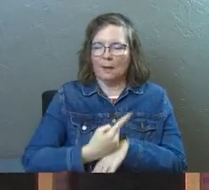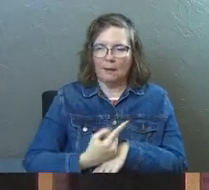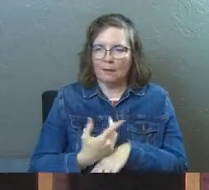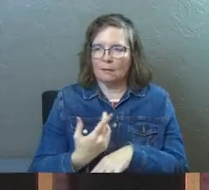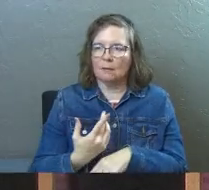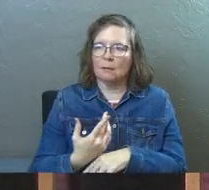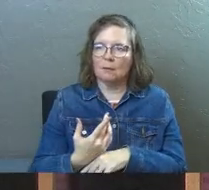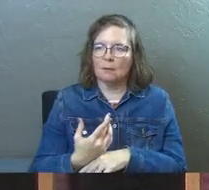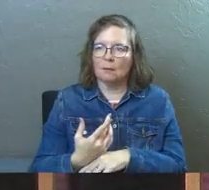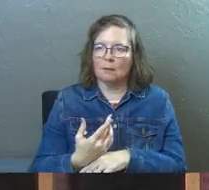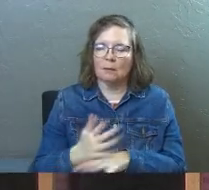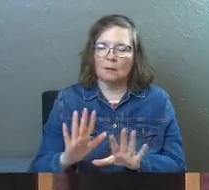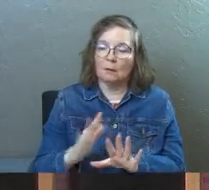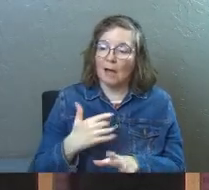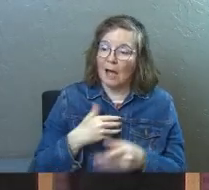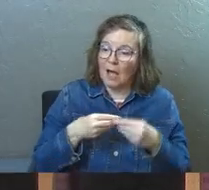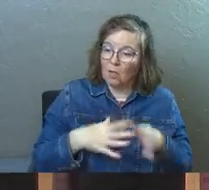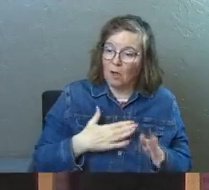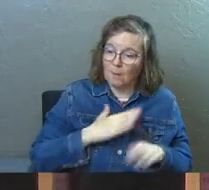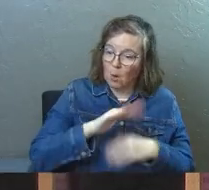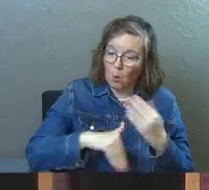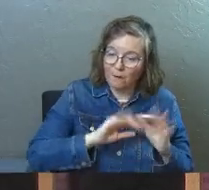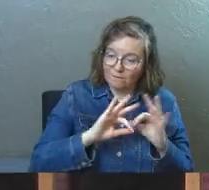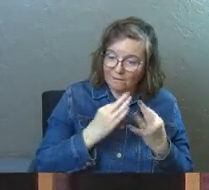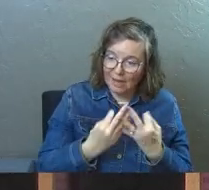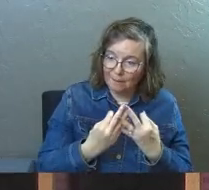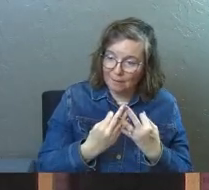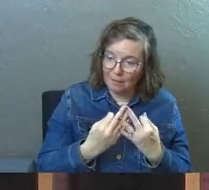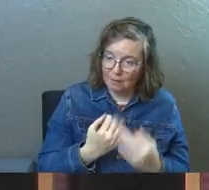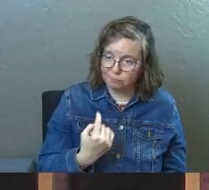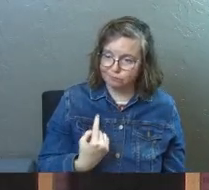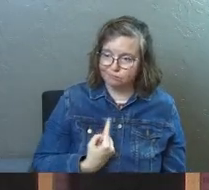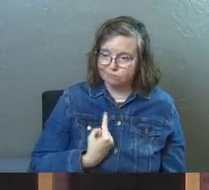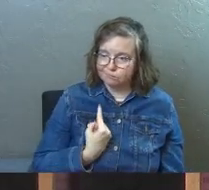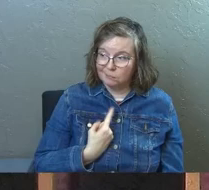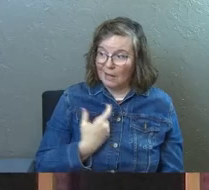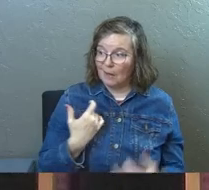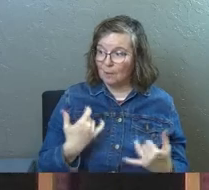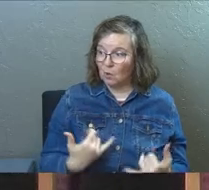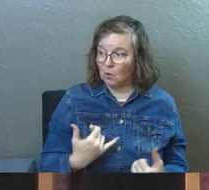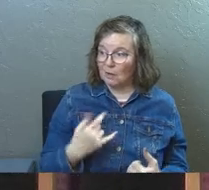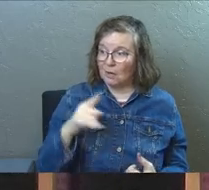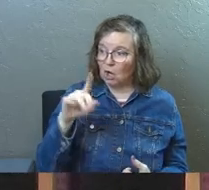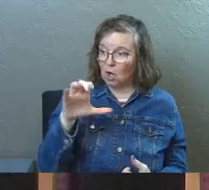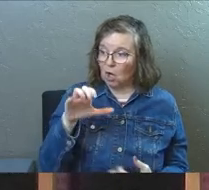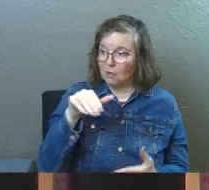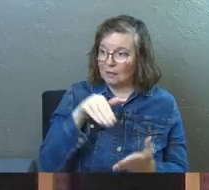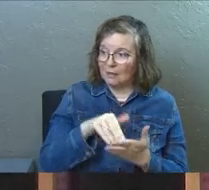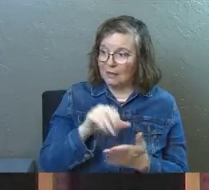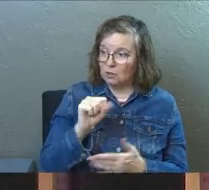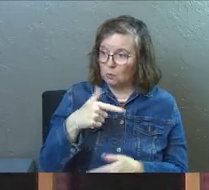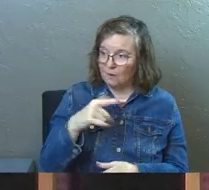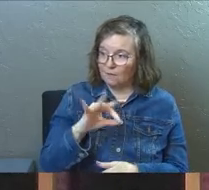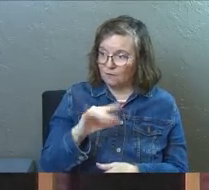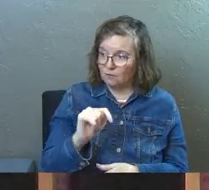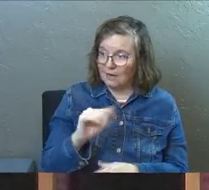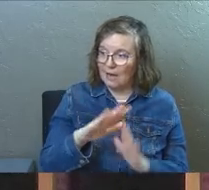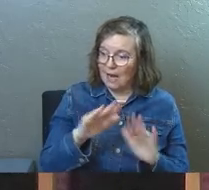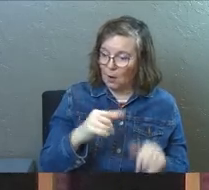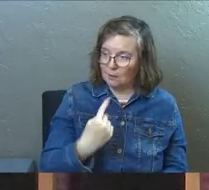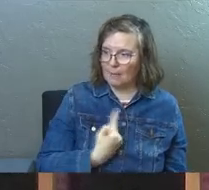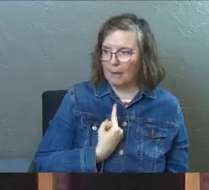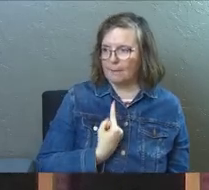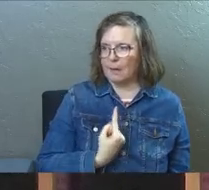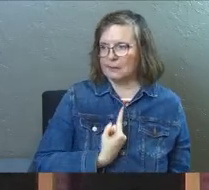he said, I lost my whole family. I am currently in a hundred thousand square foot house